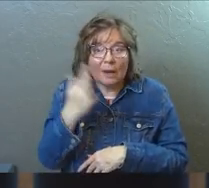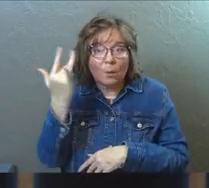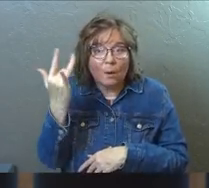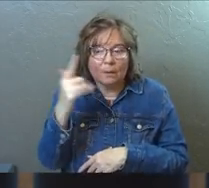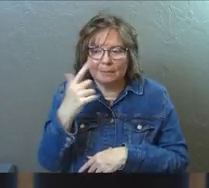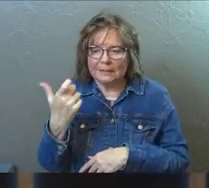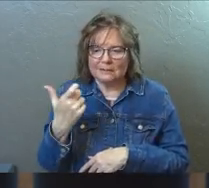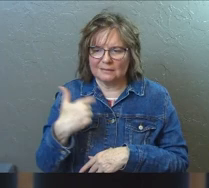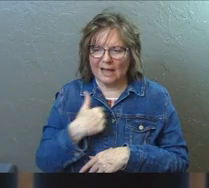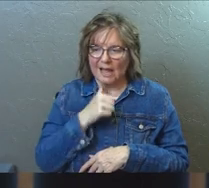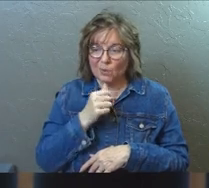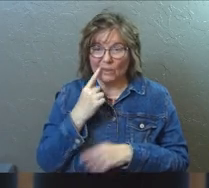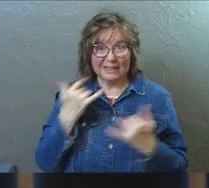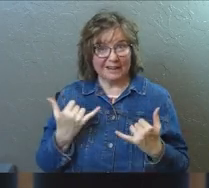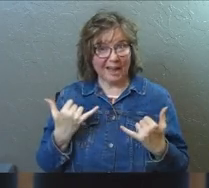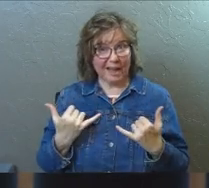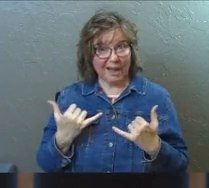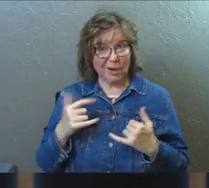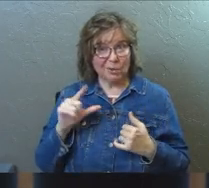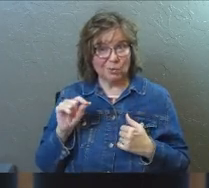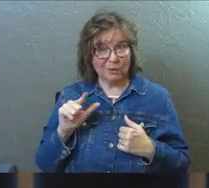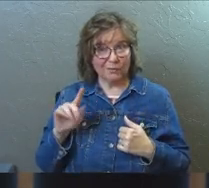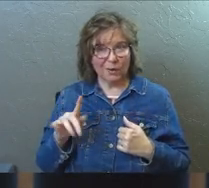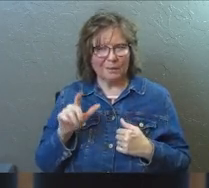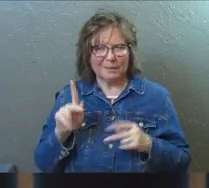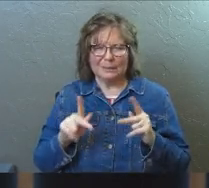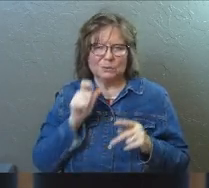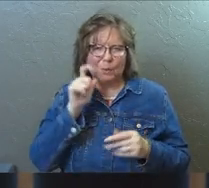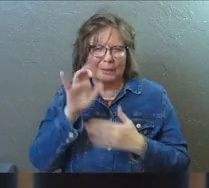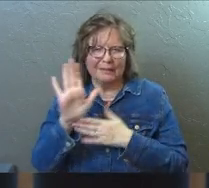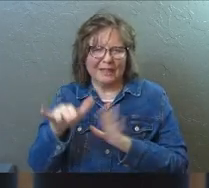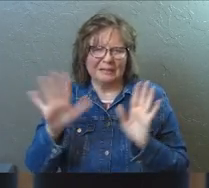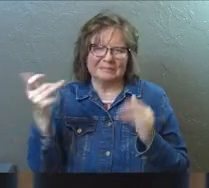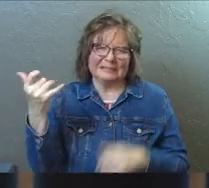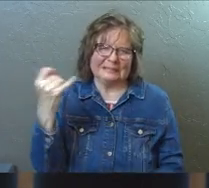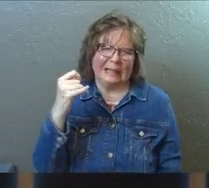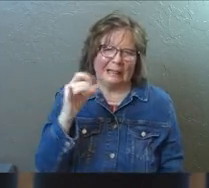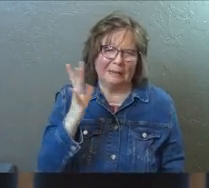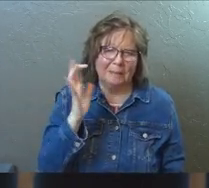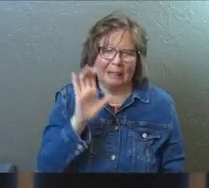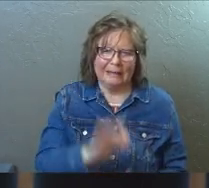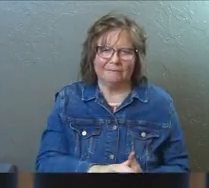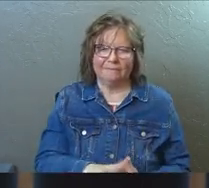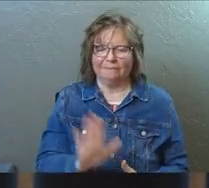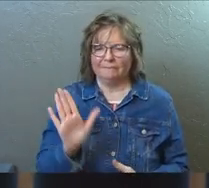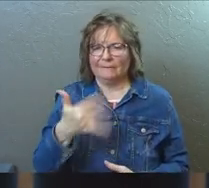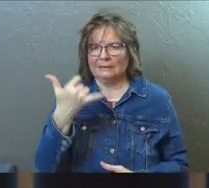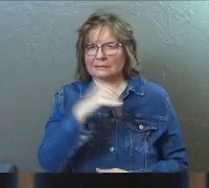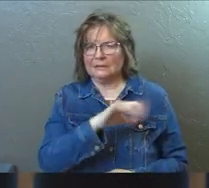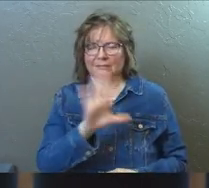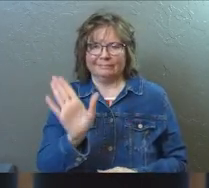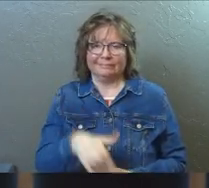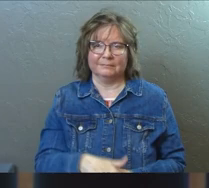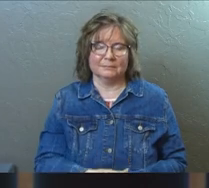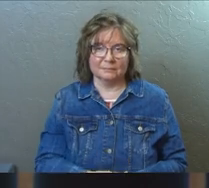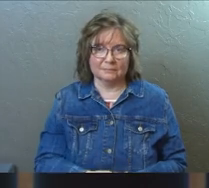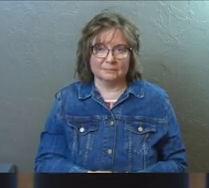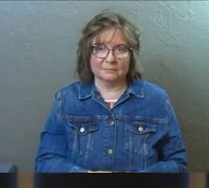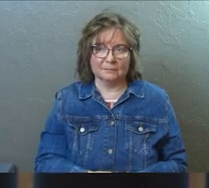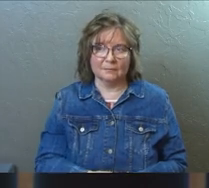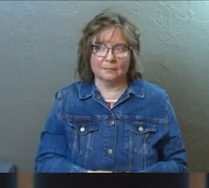care about it is because I don't think anybody believes that anymore. That's nonsense. Who even thinks that anymore?